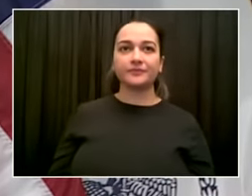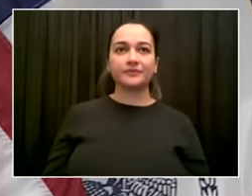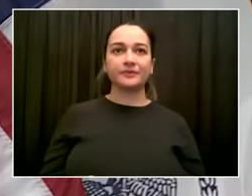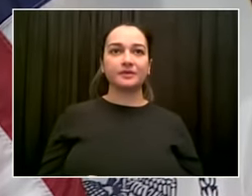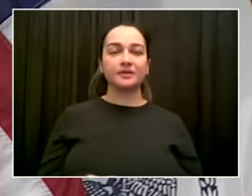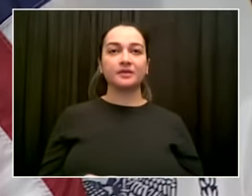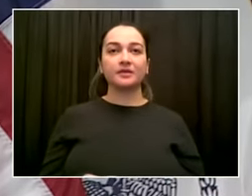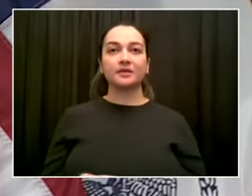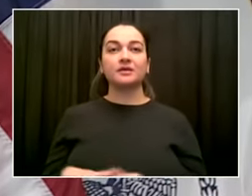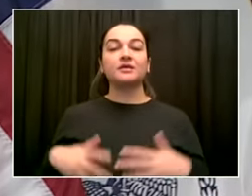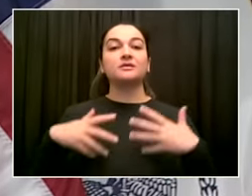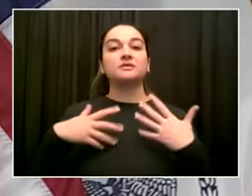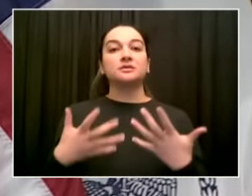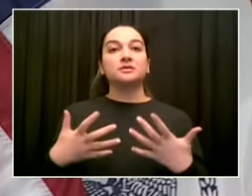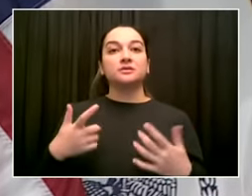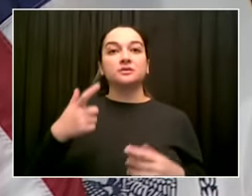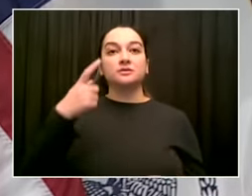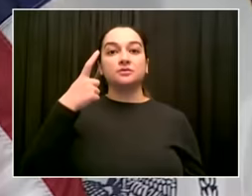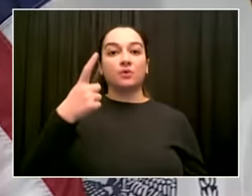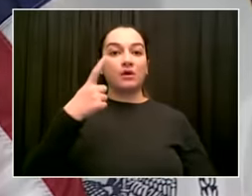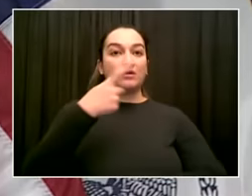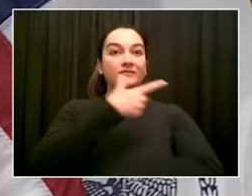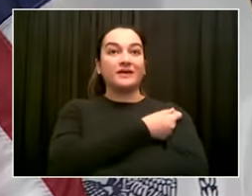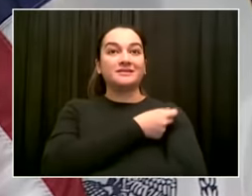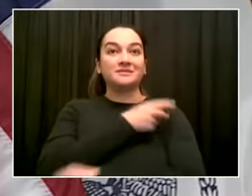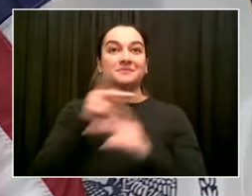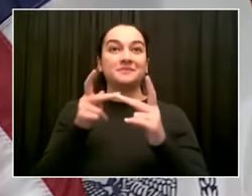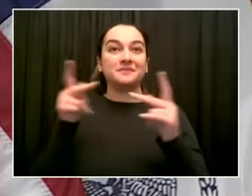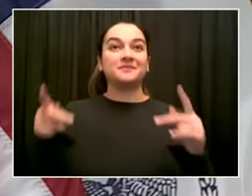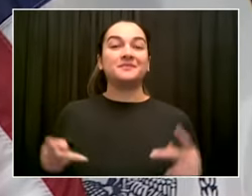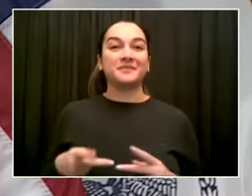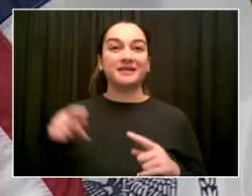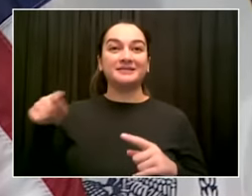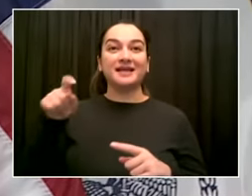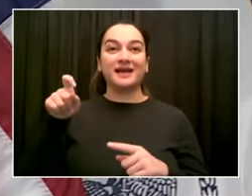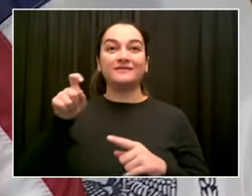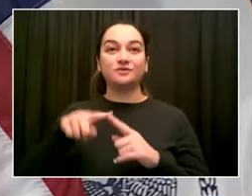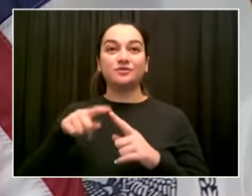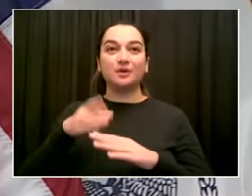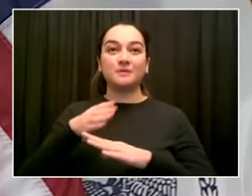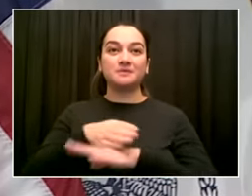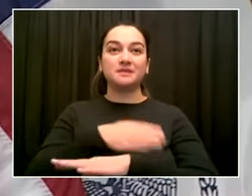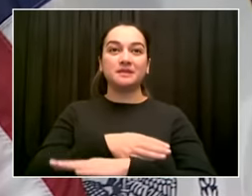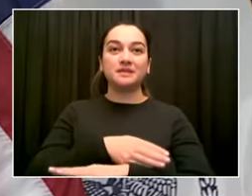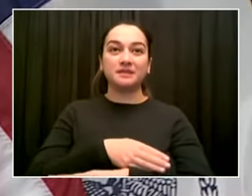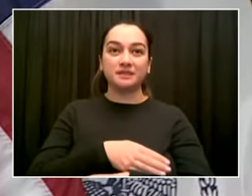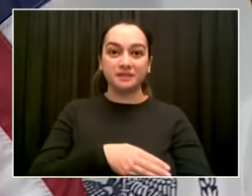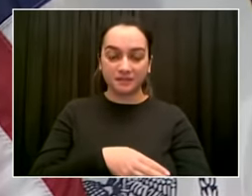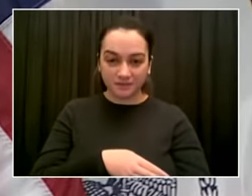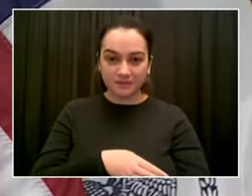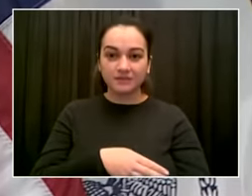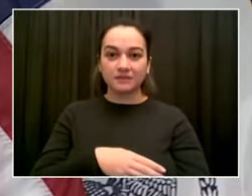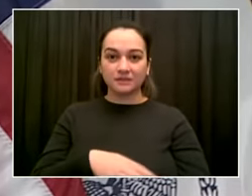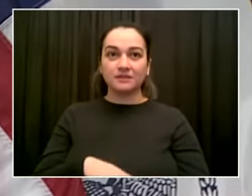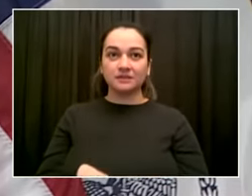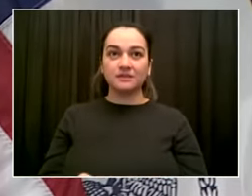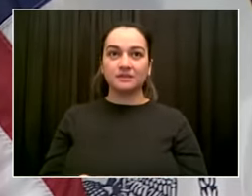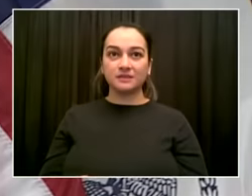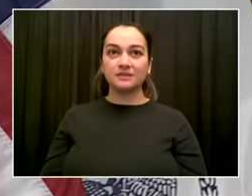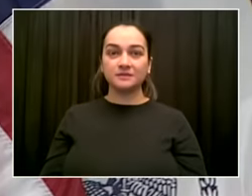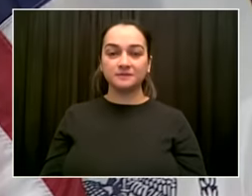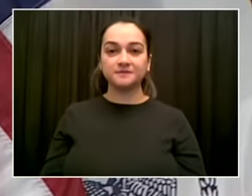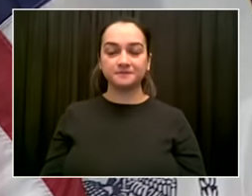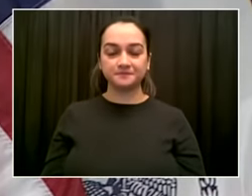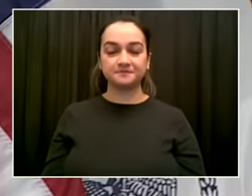We've got to figure out either how to get that done quickly, because we are going to be constantly expanding vaccination capacity in sites